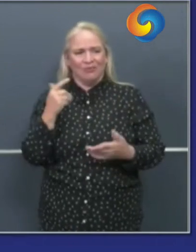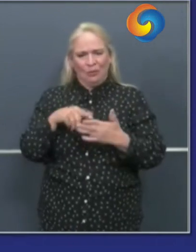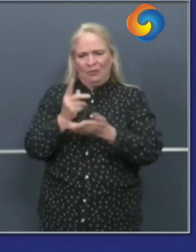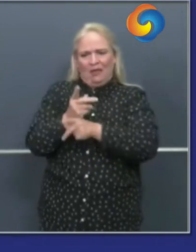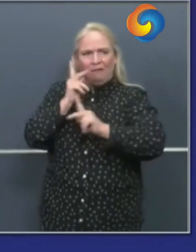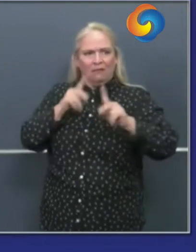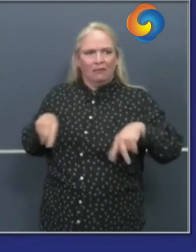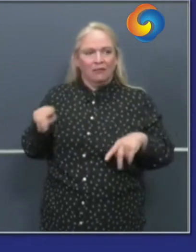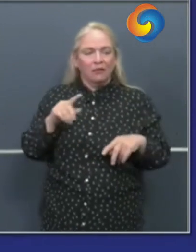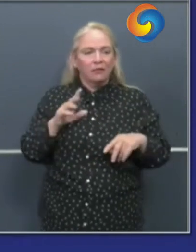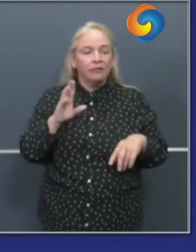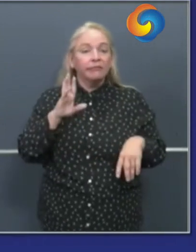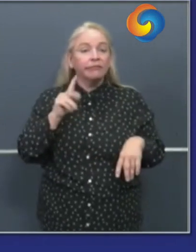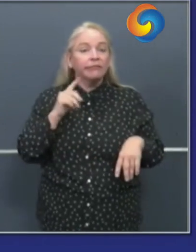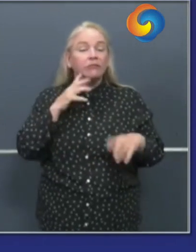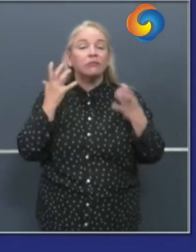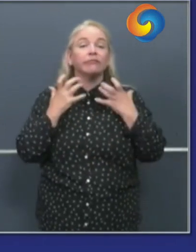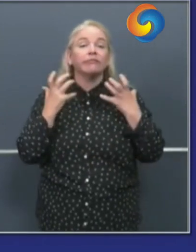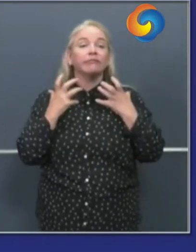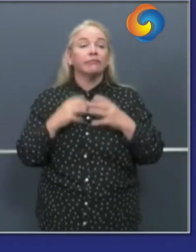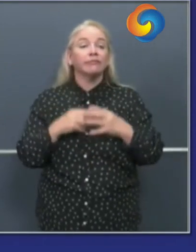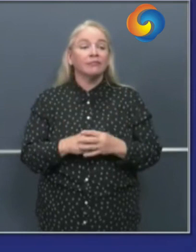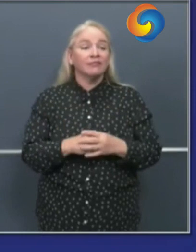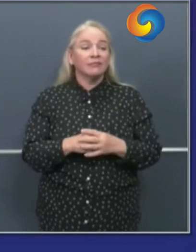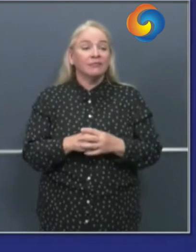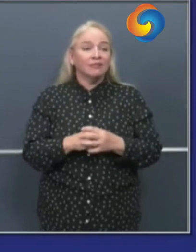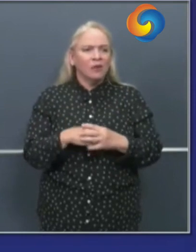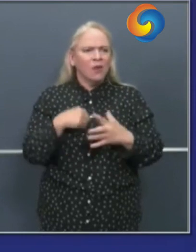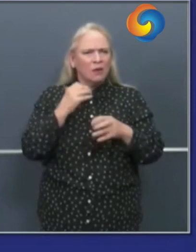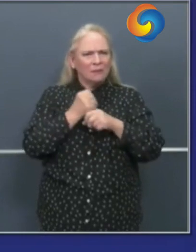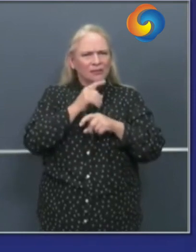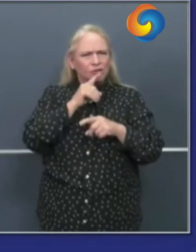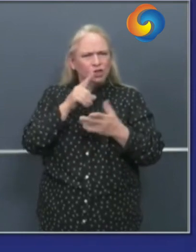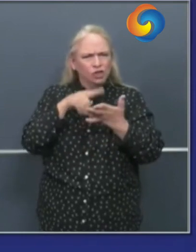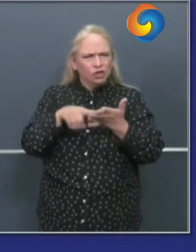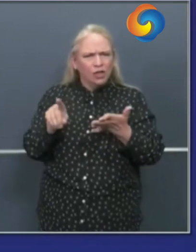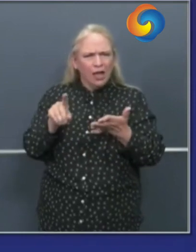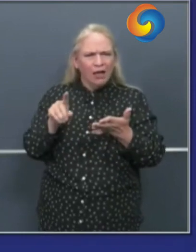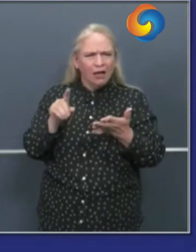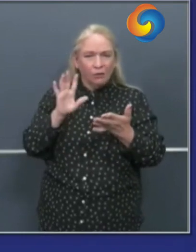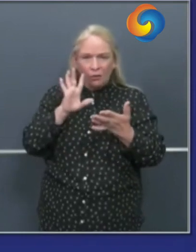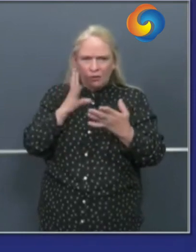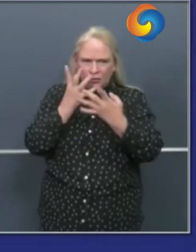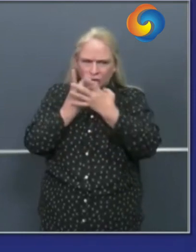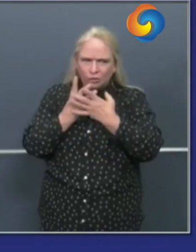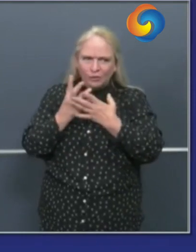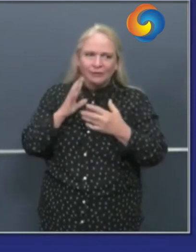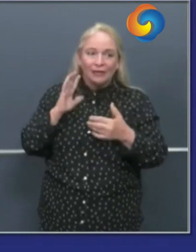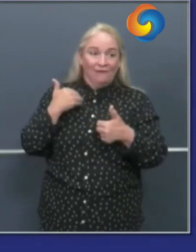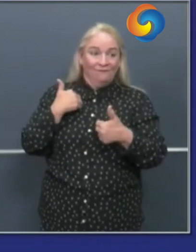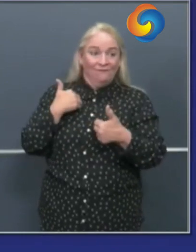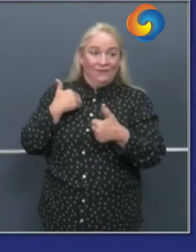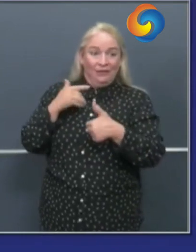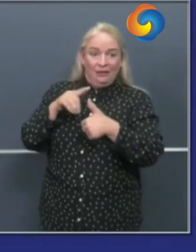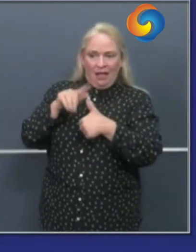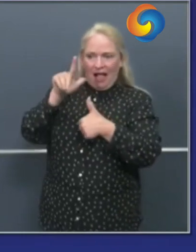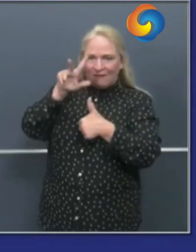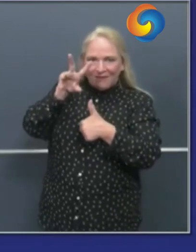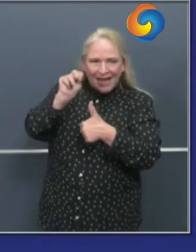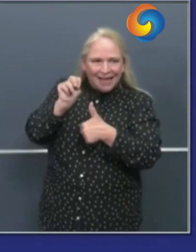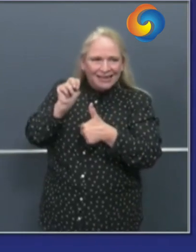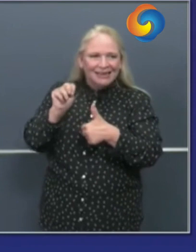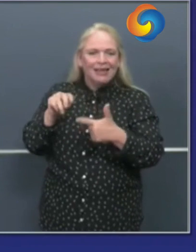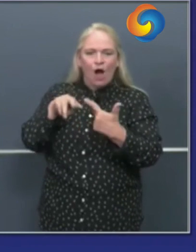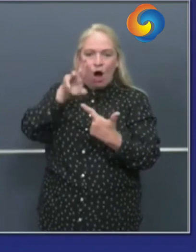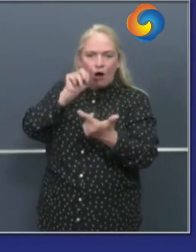uh that began to take shape in terms of needs for lvns and rns and respiratory specialists and the